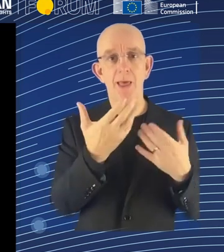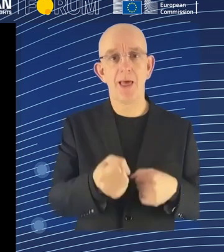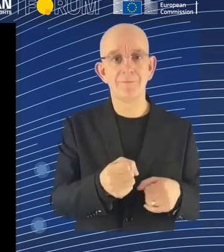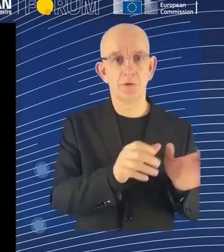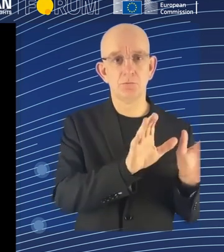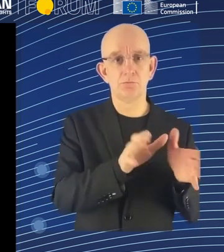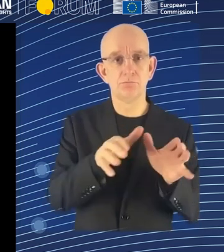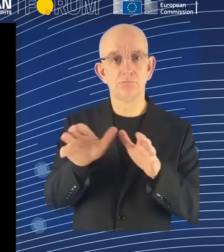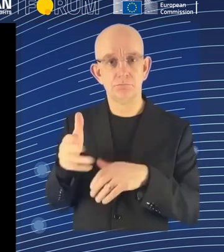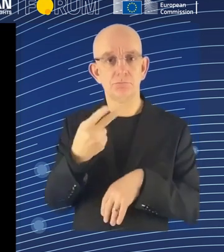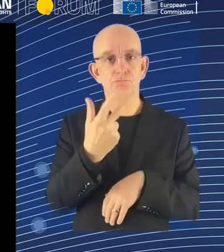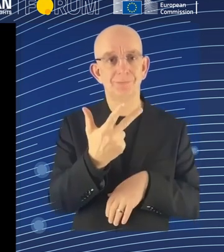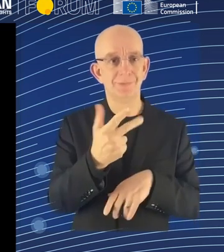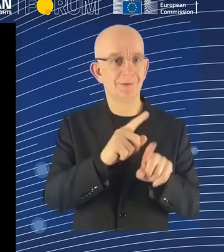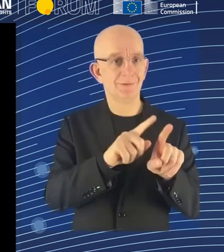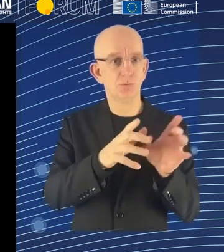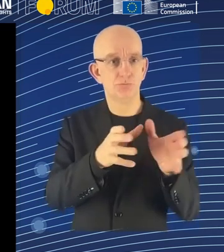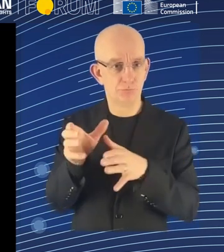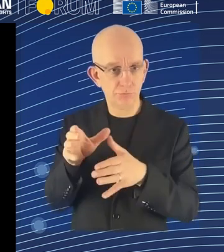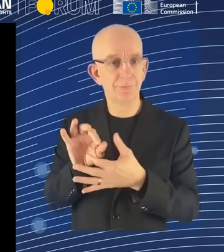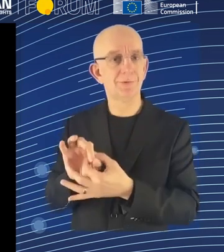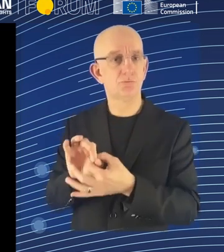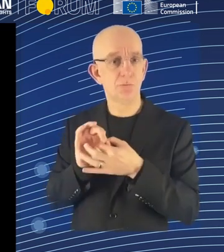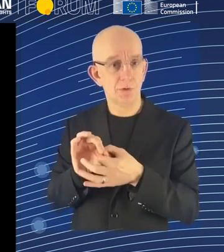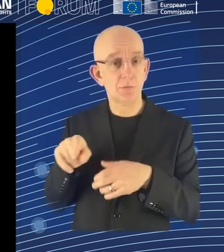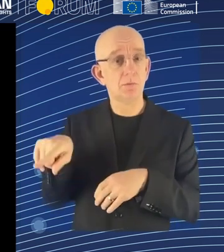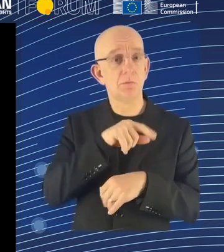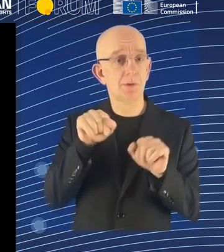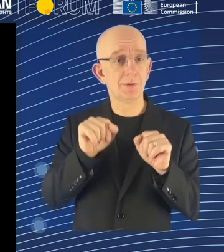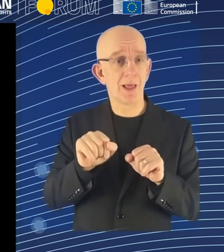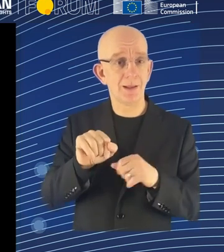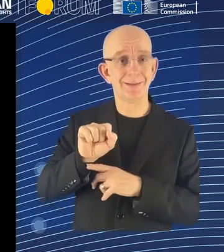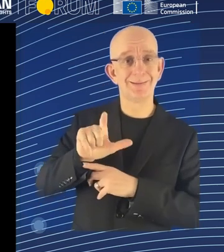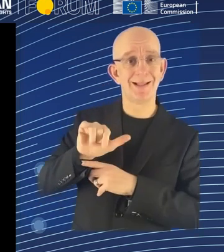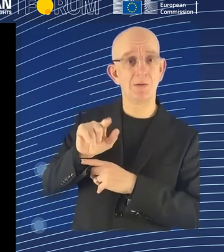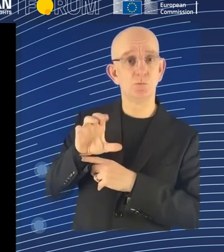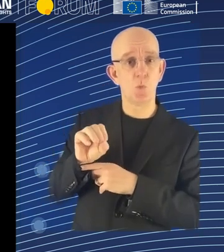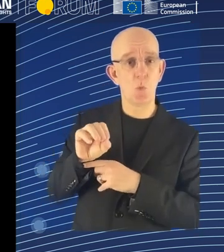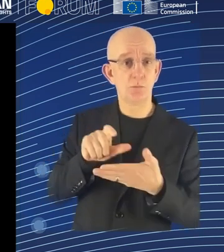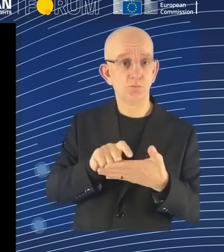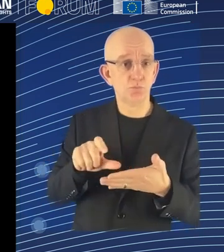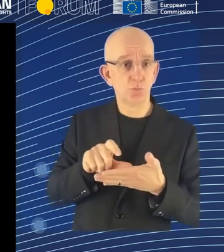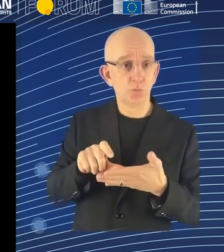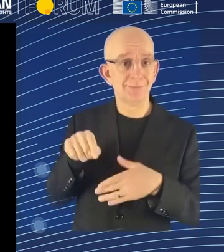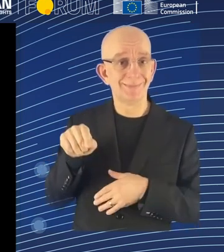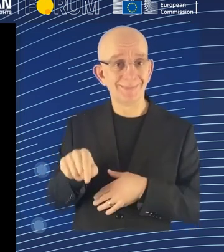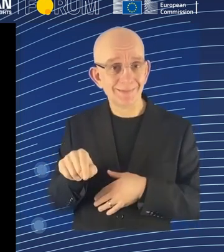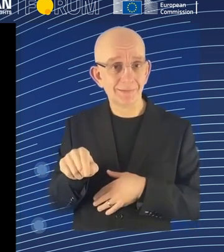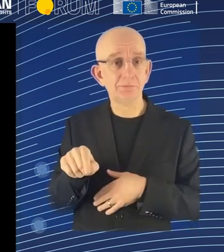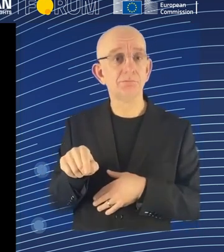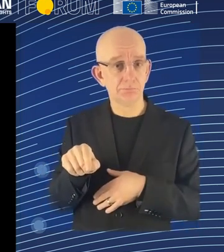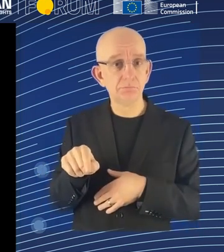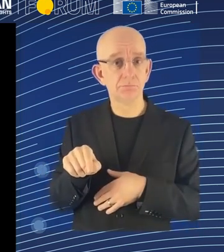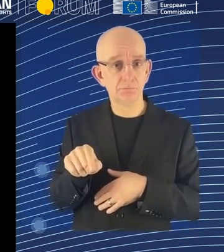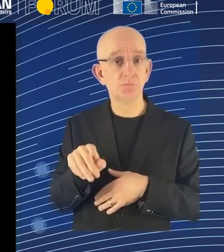connect. Please return your headsets and visit the AI frame at the end of the riverside area. It's an application that you can ask to